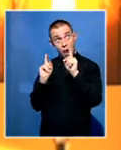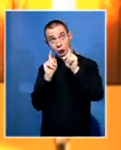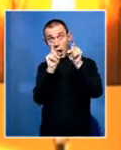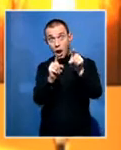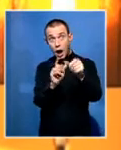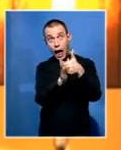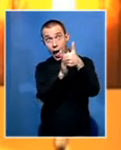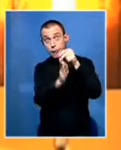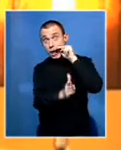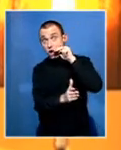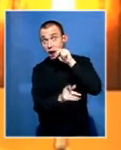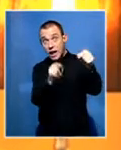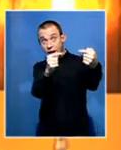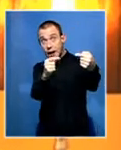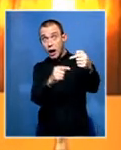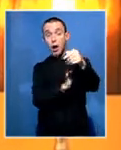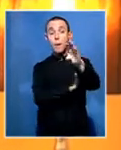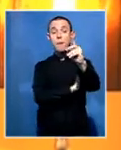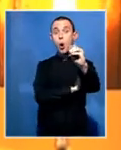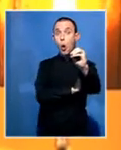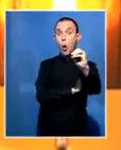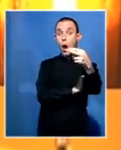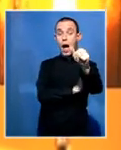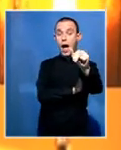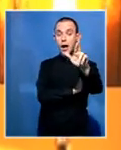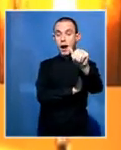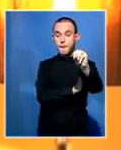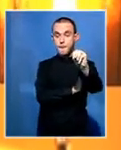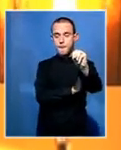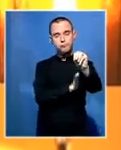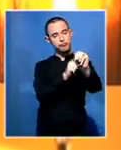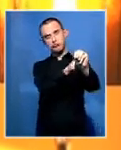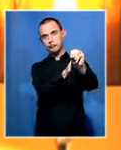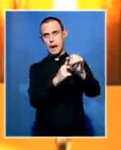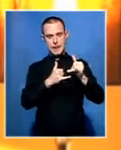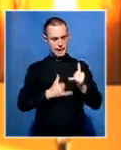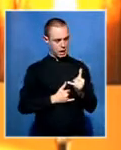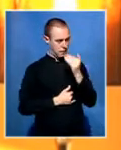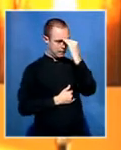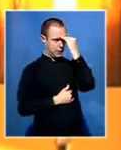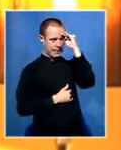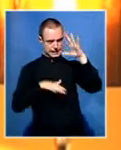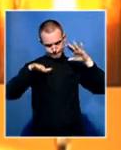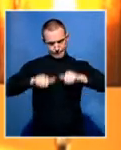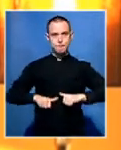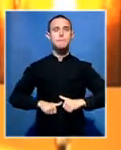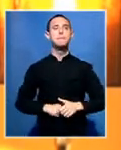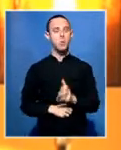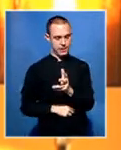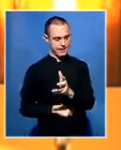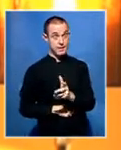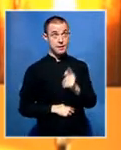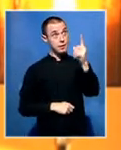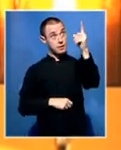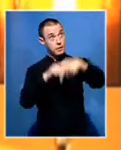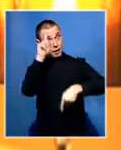it is to verify that information as government, the police have a responsibility to make sure that